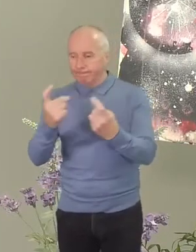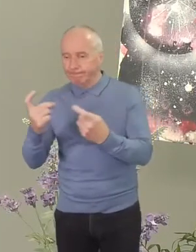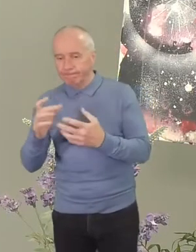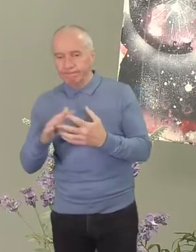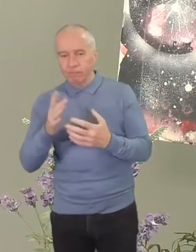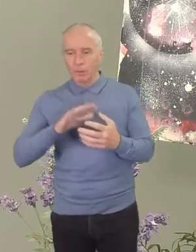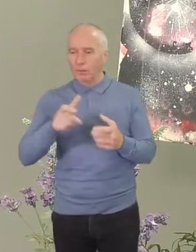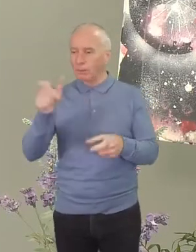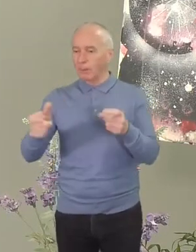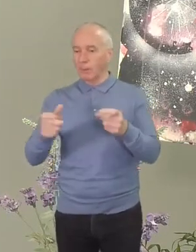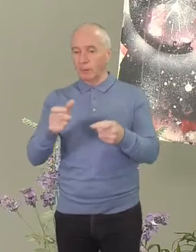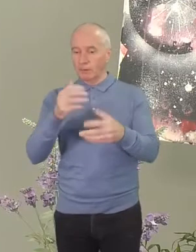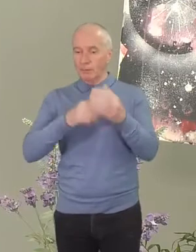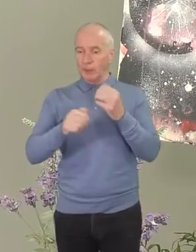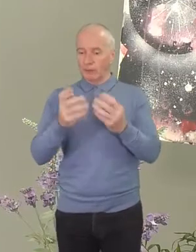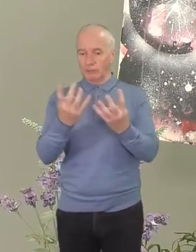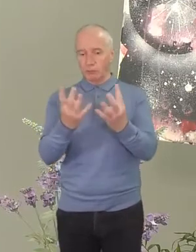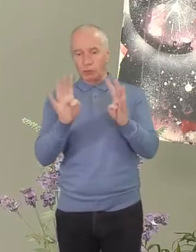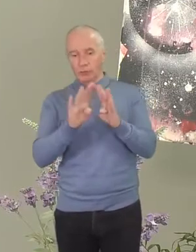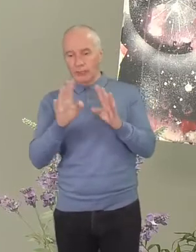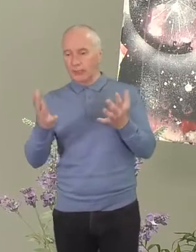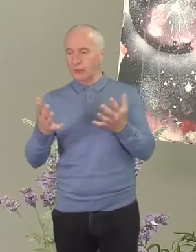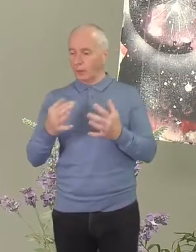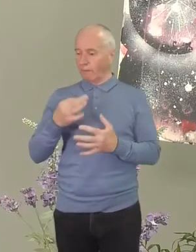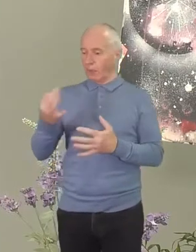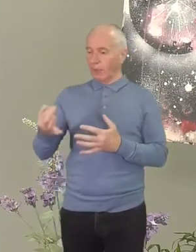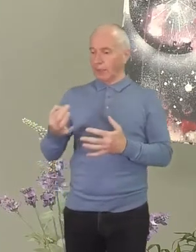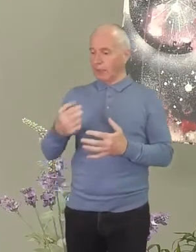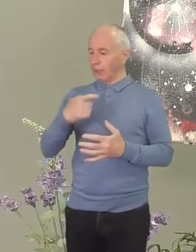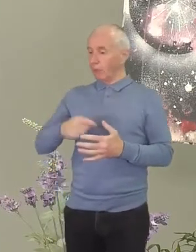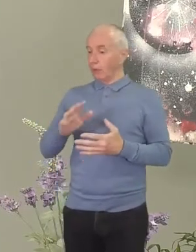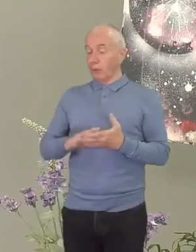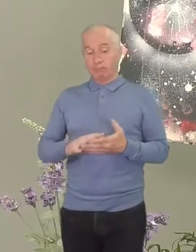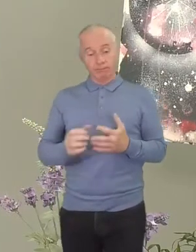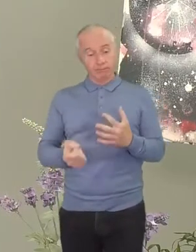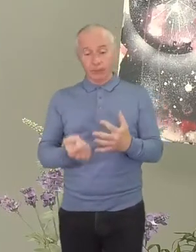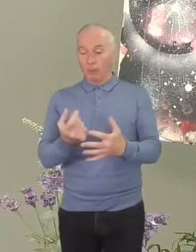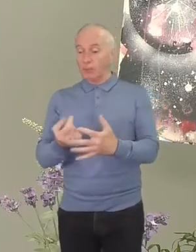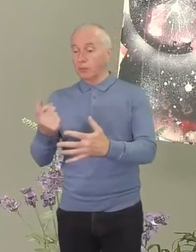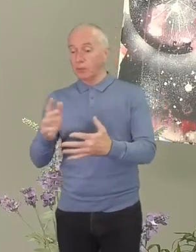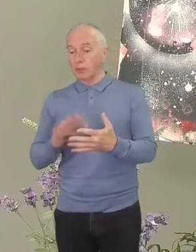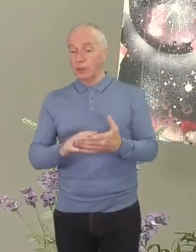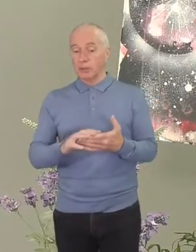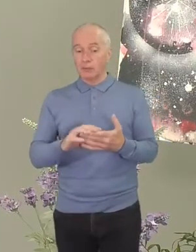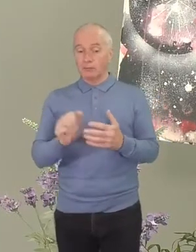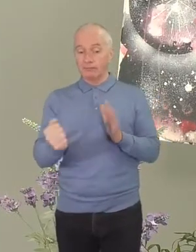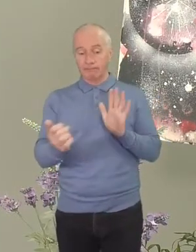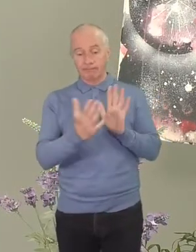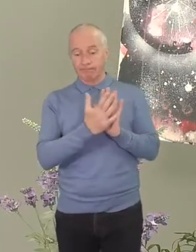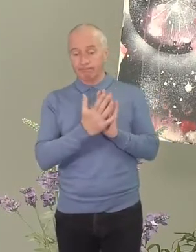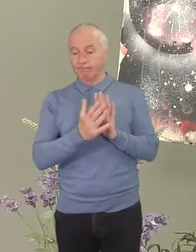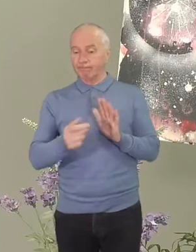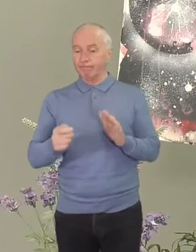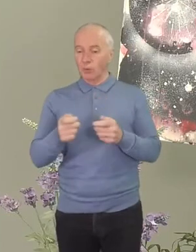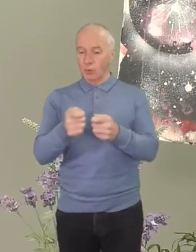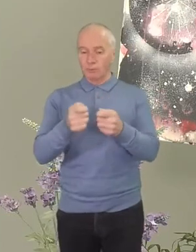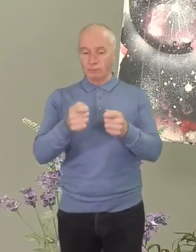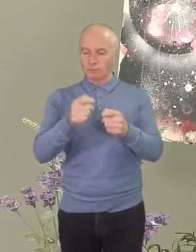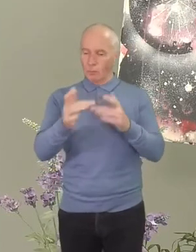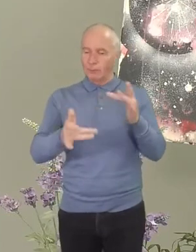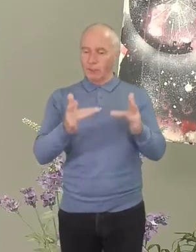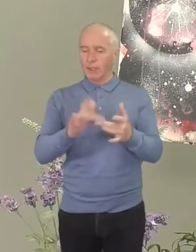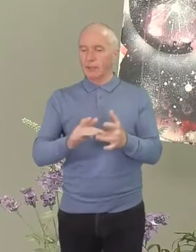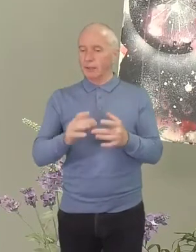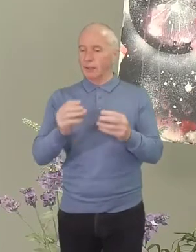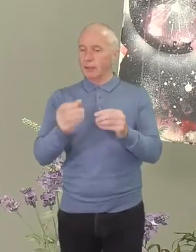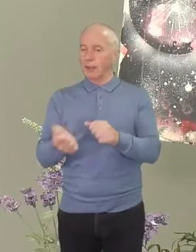as trustees and in other volunteer roles. Opportunities are shared openly on the Baptist Times area of our